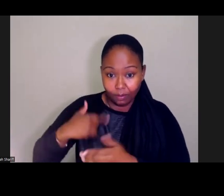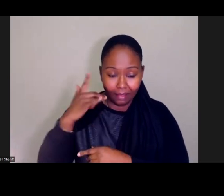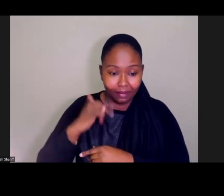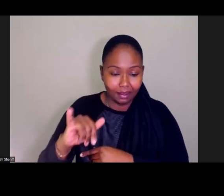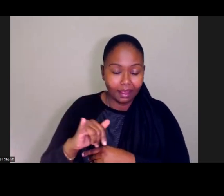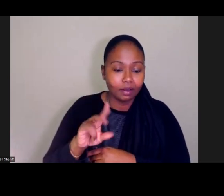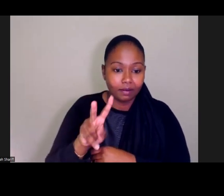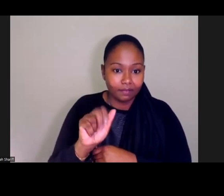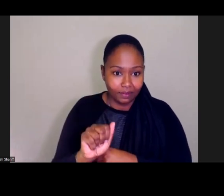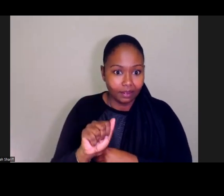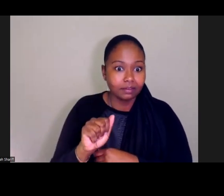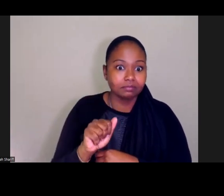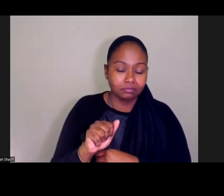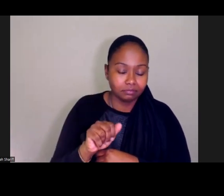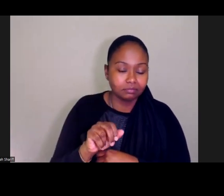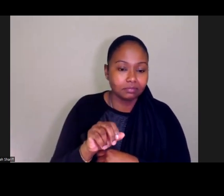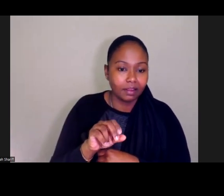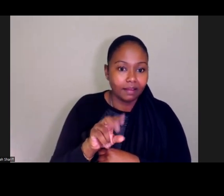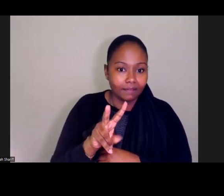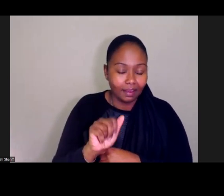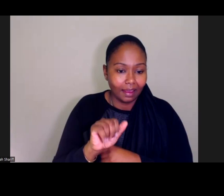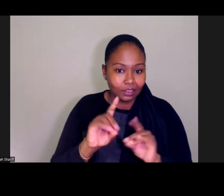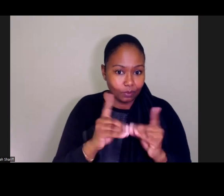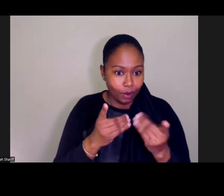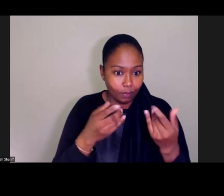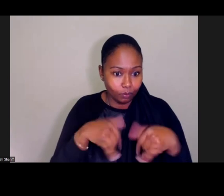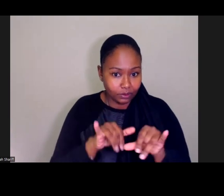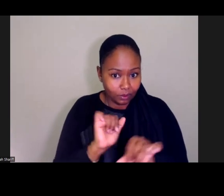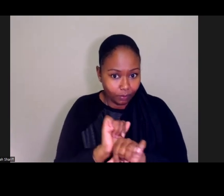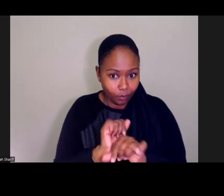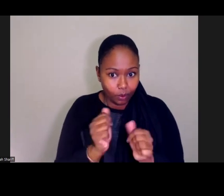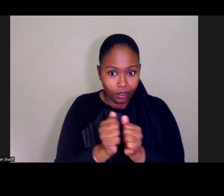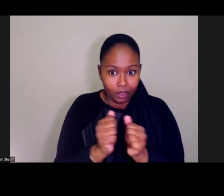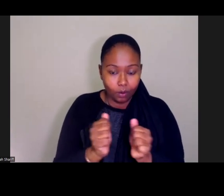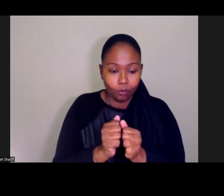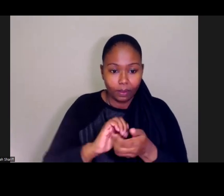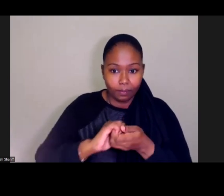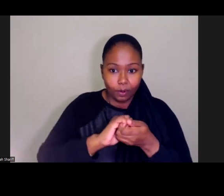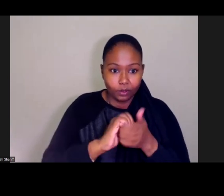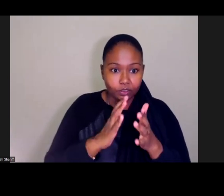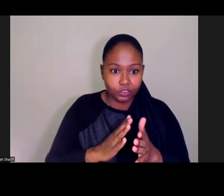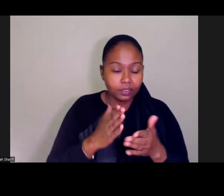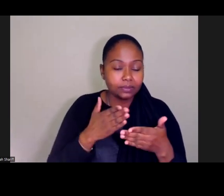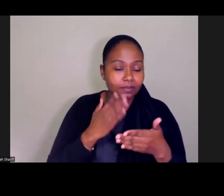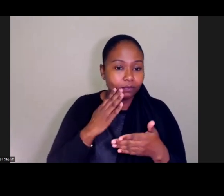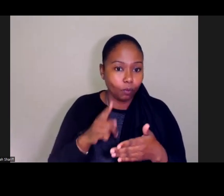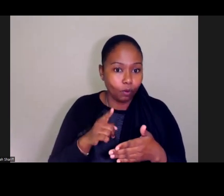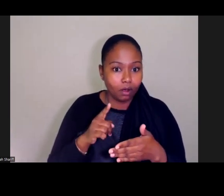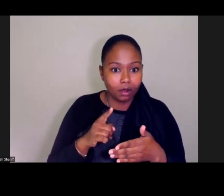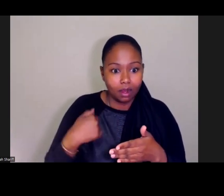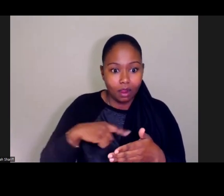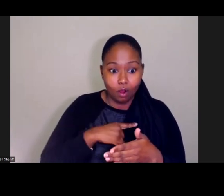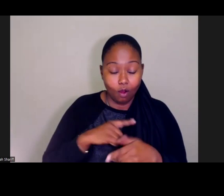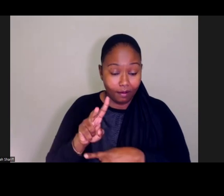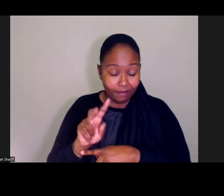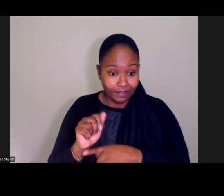department will still be working in partnership for the set aside for, um, uh, for our veterans